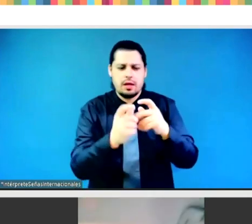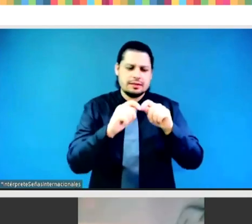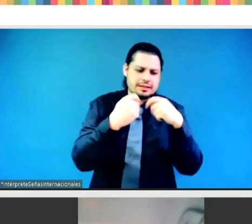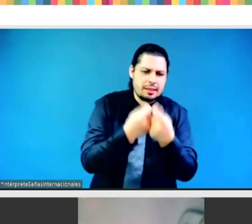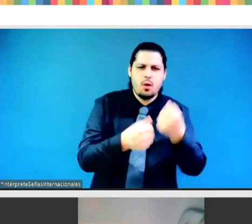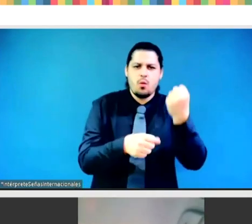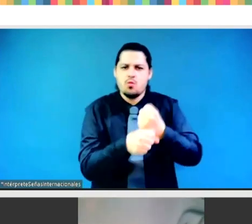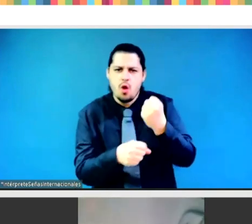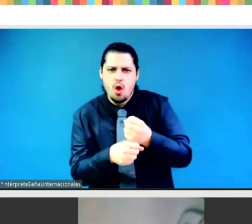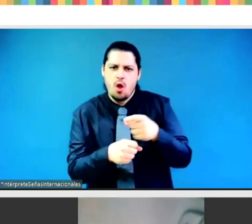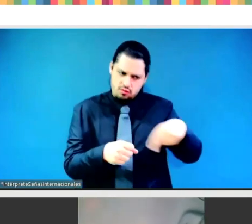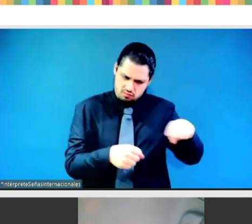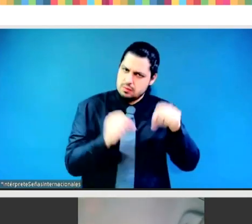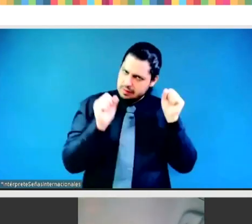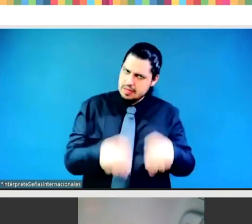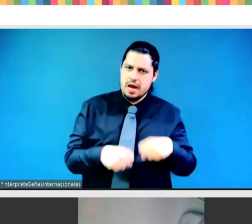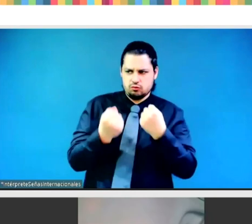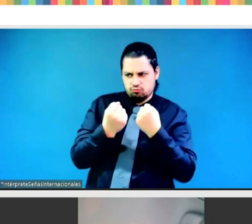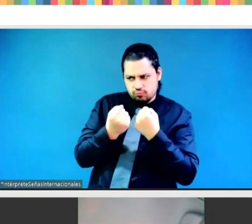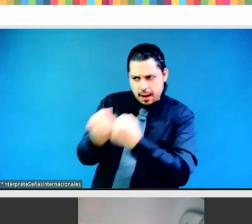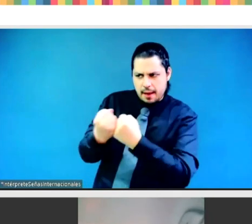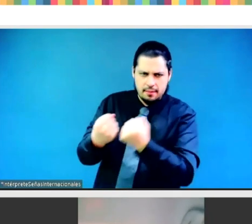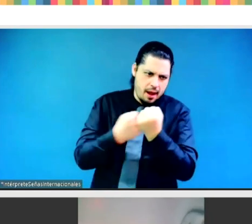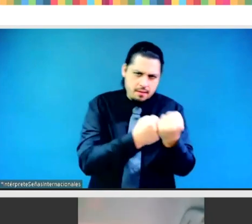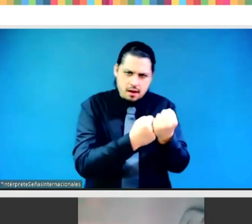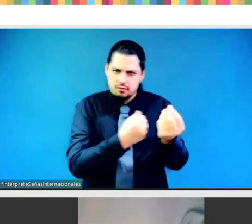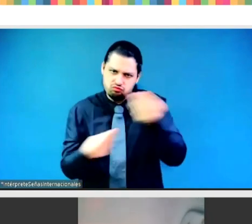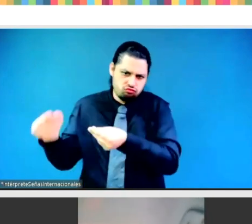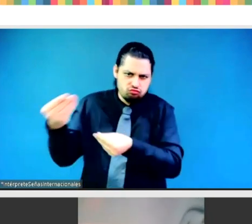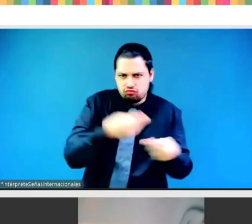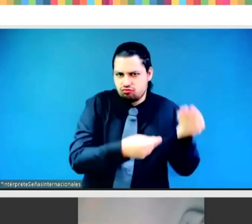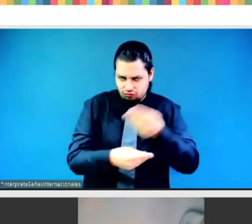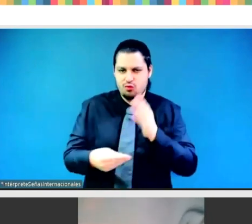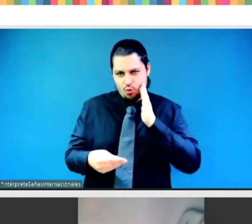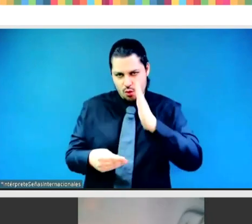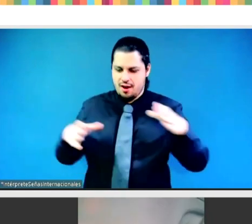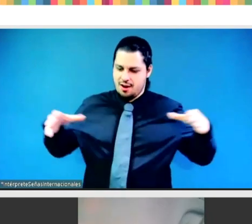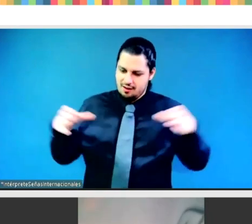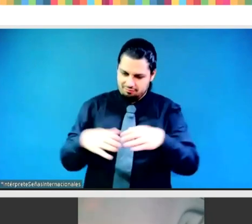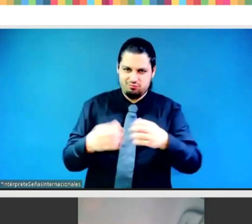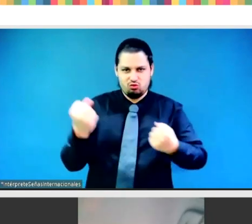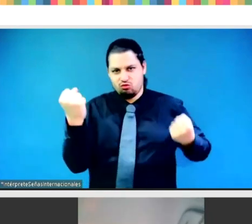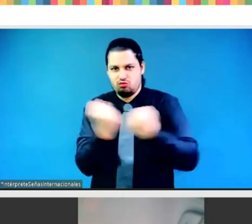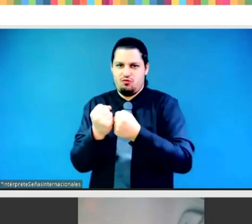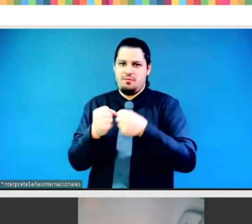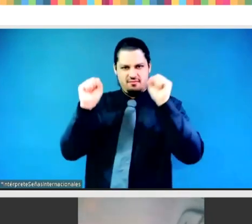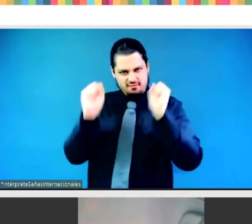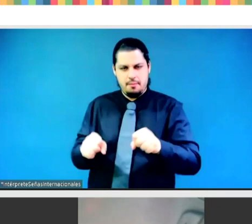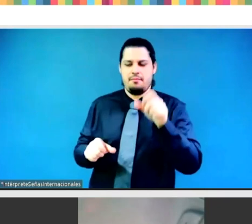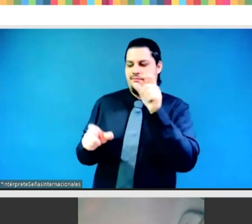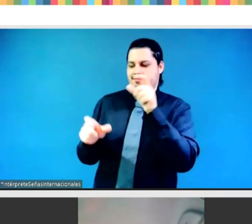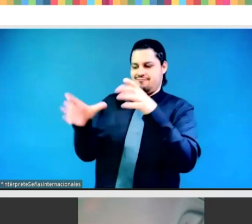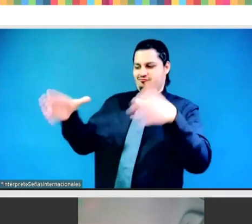for their commitments to gender equality and human rights, provide and increase support for feminist